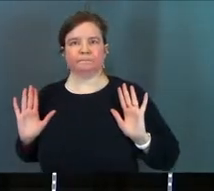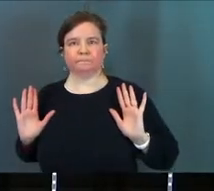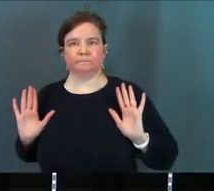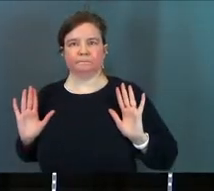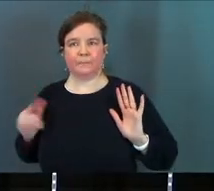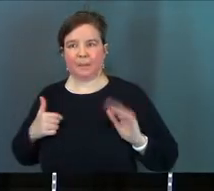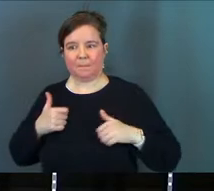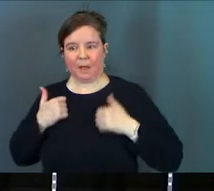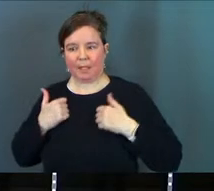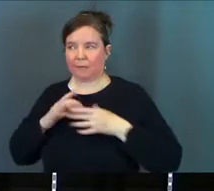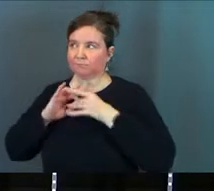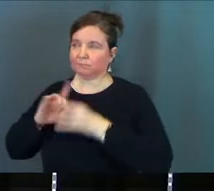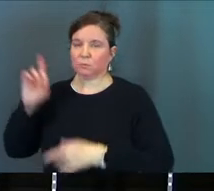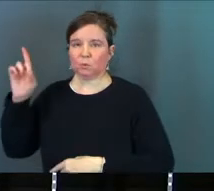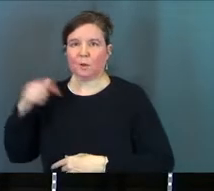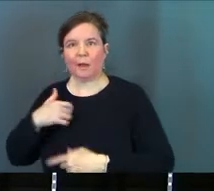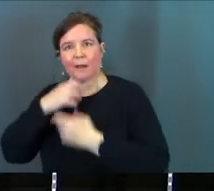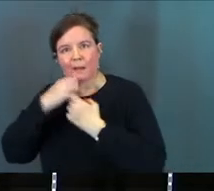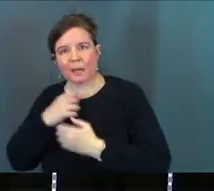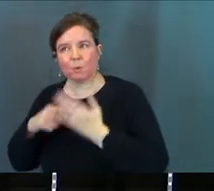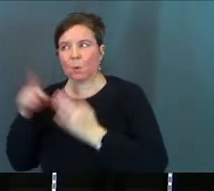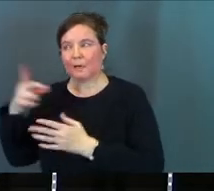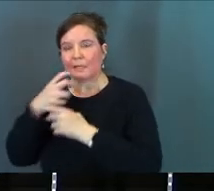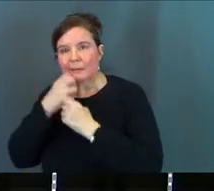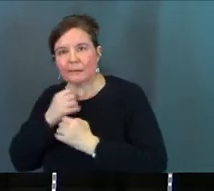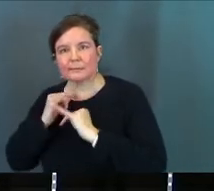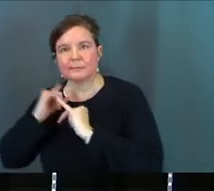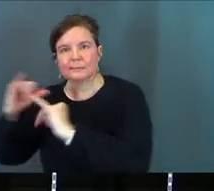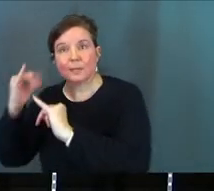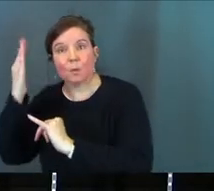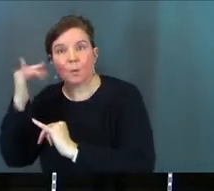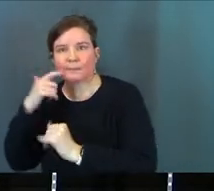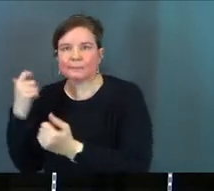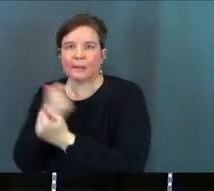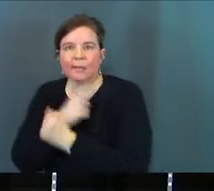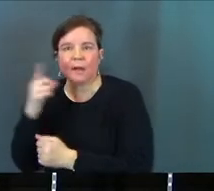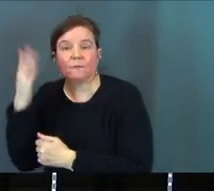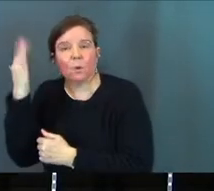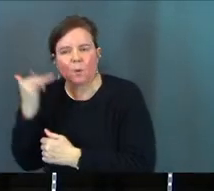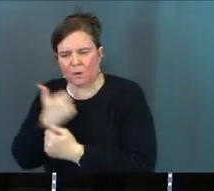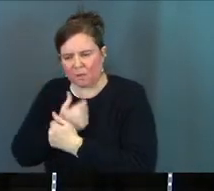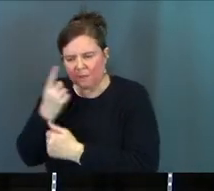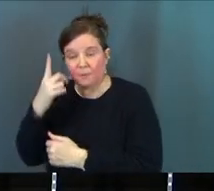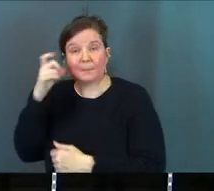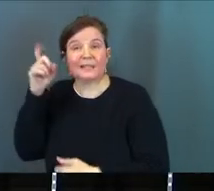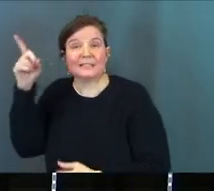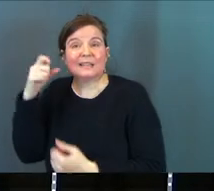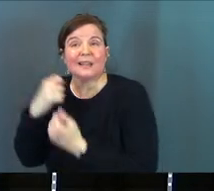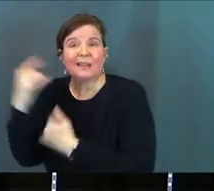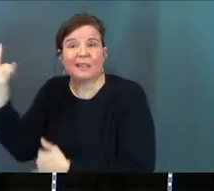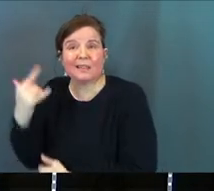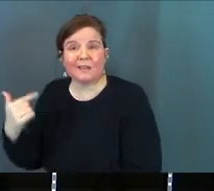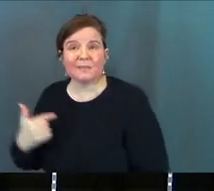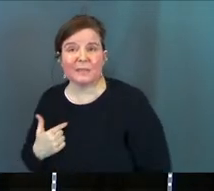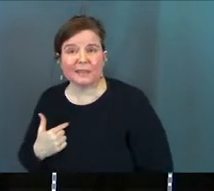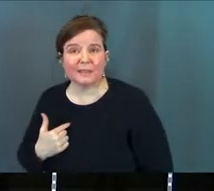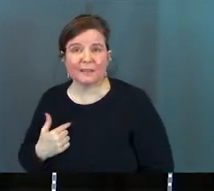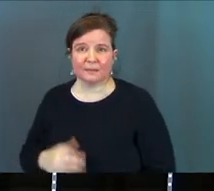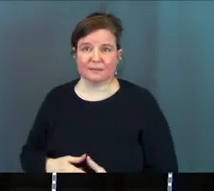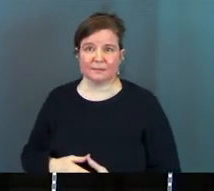My life belongs to him. I care about what he cares about. Why? I love him. Why do you love him? Because he loved me.